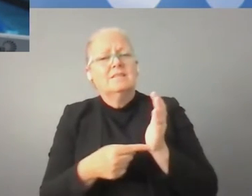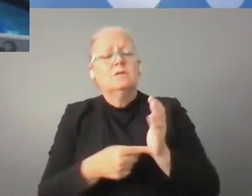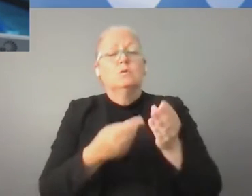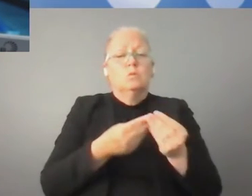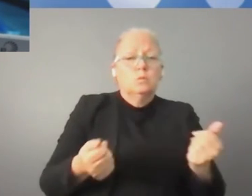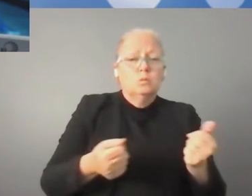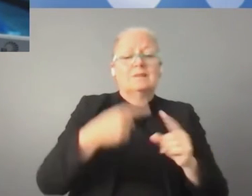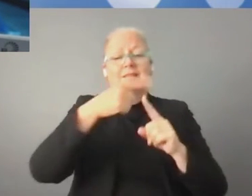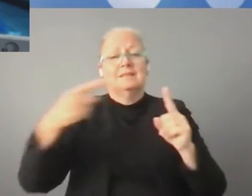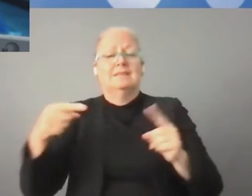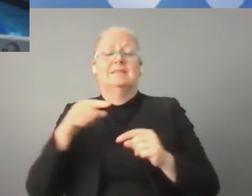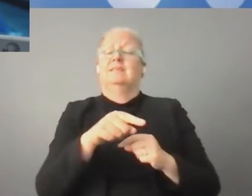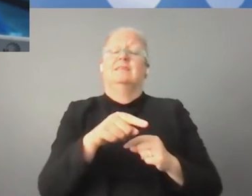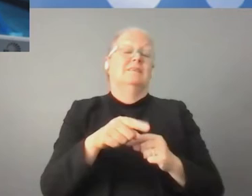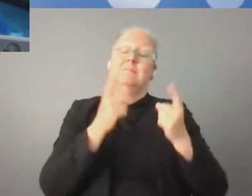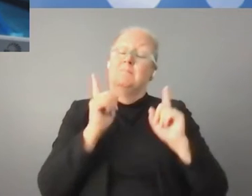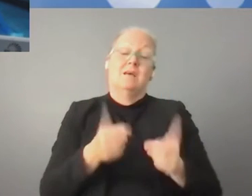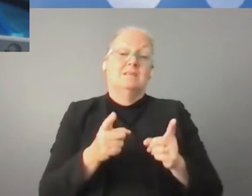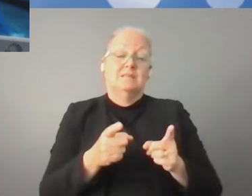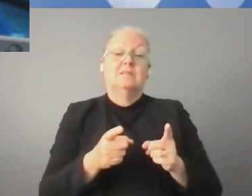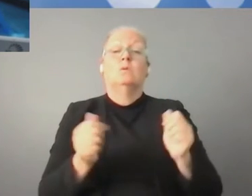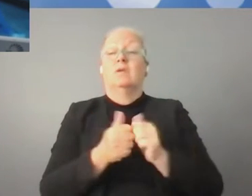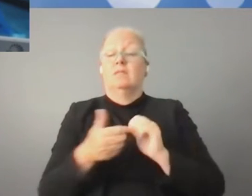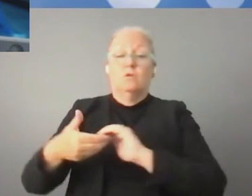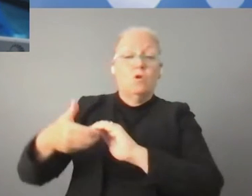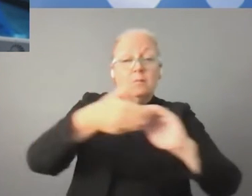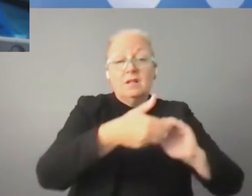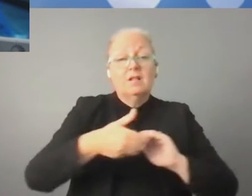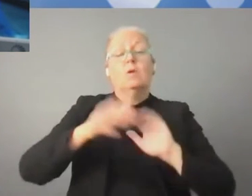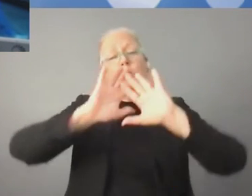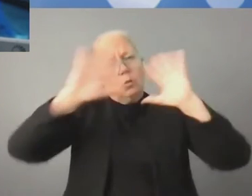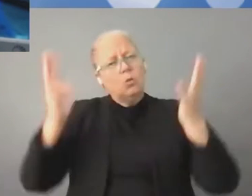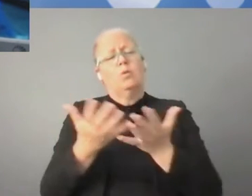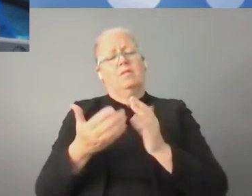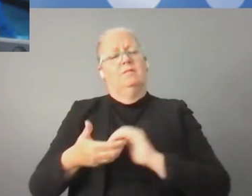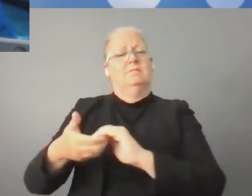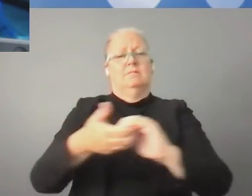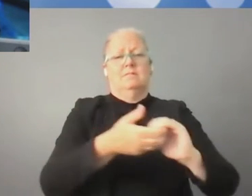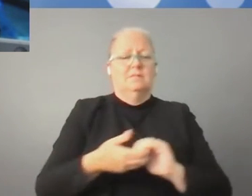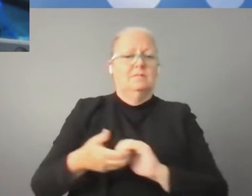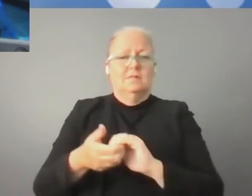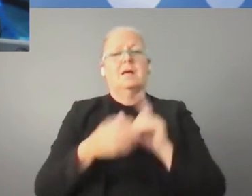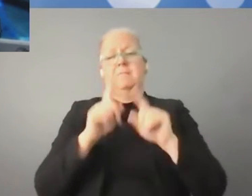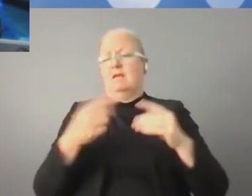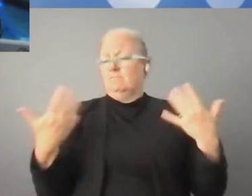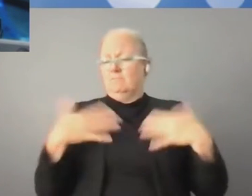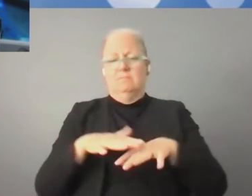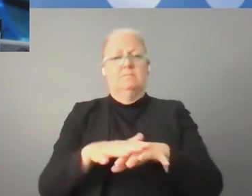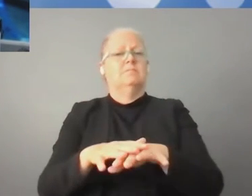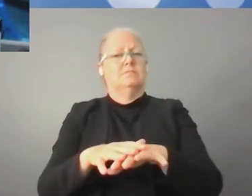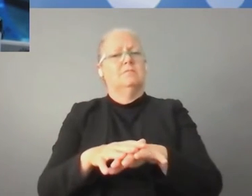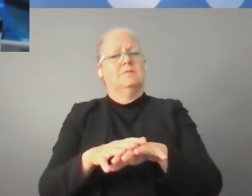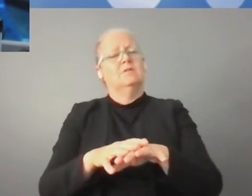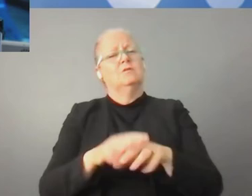impossible without cooperation on a global scale, without the synergy of solutions and, most importantly,